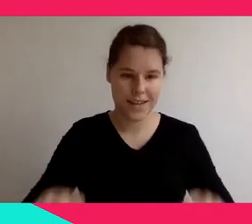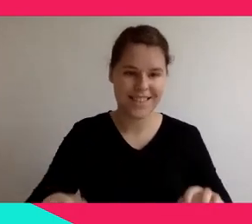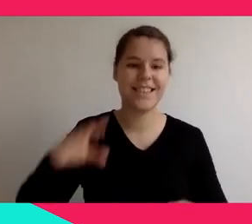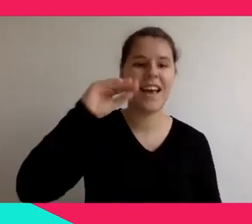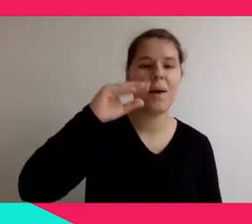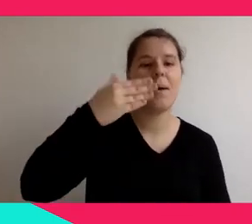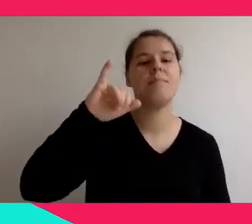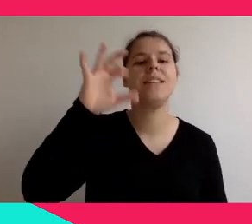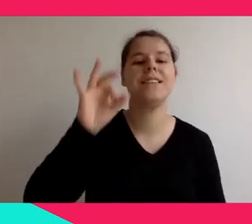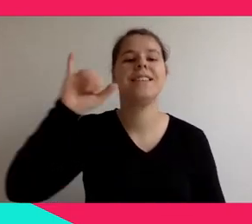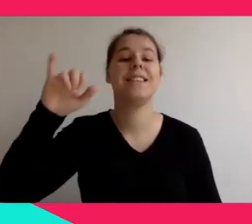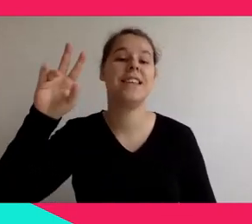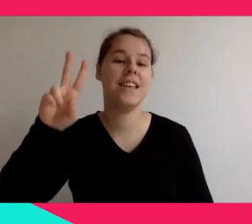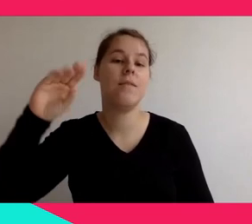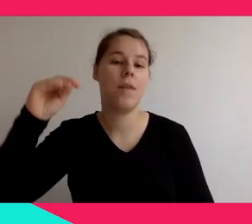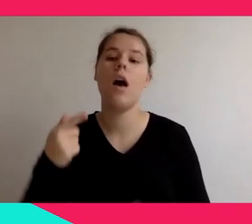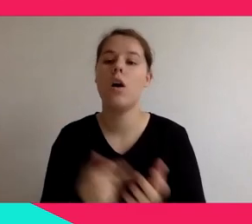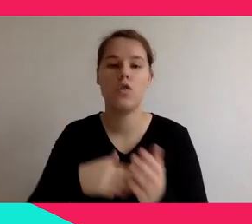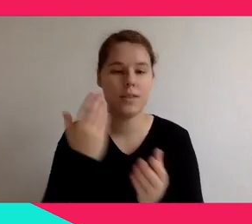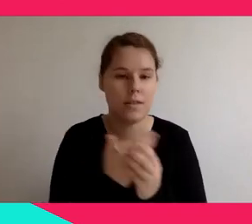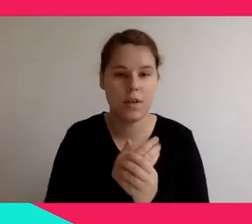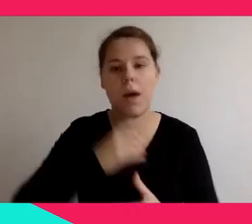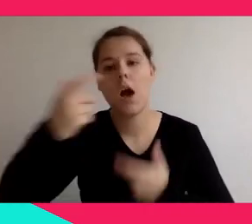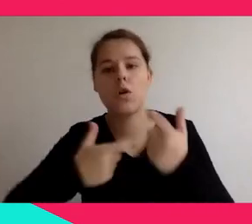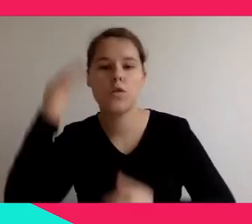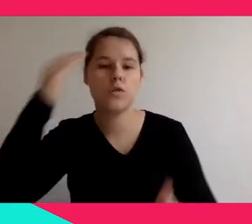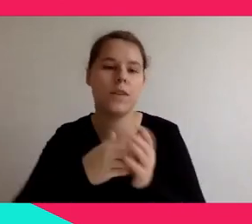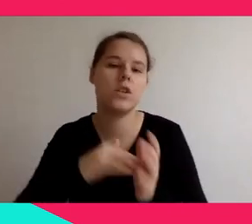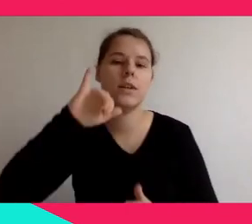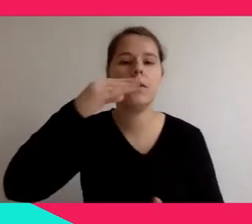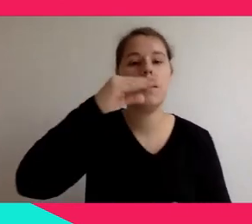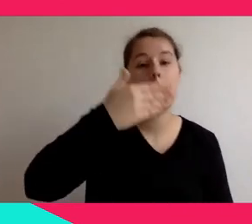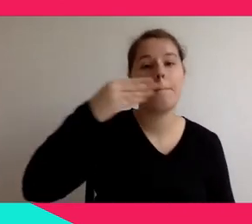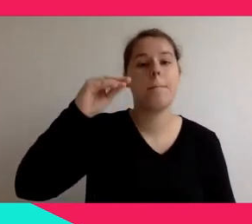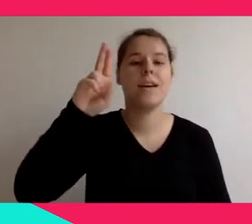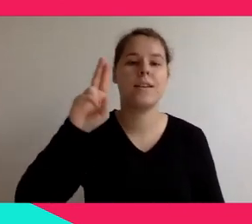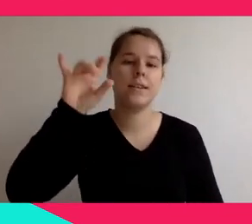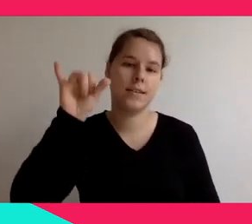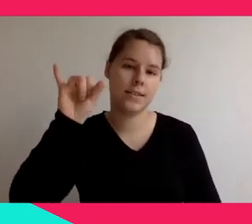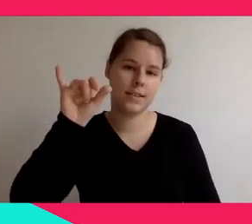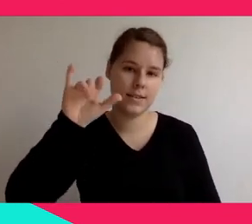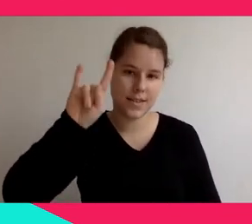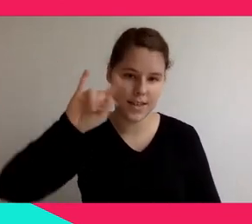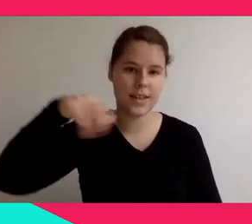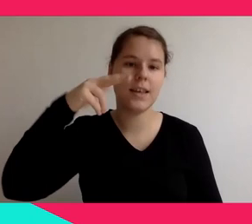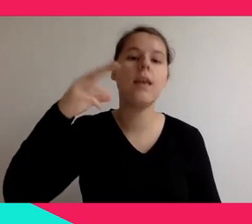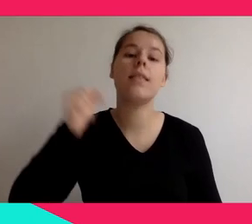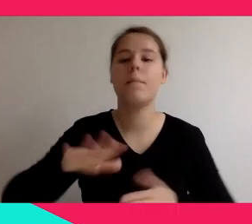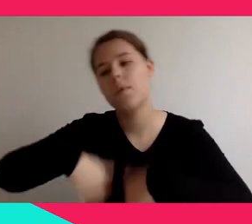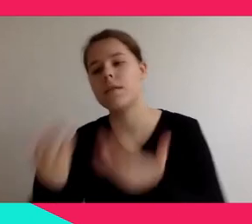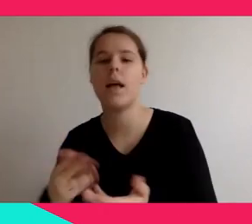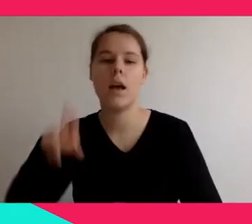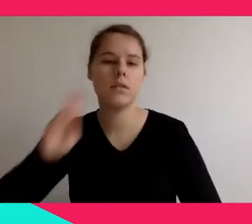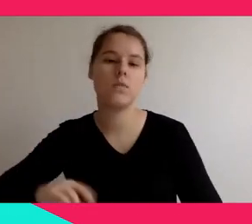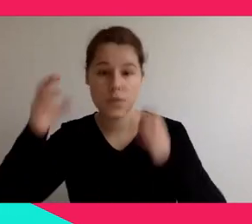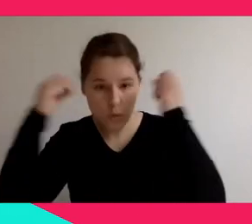experiences for cultural institutions and for brands since 2005. We are based in Paris and we work with